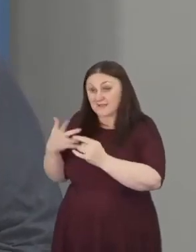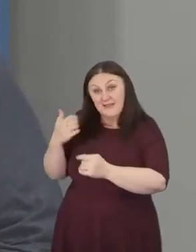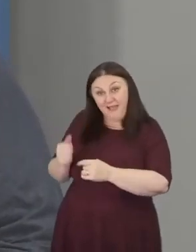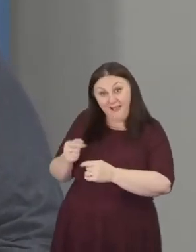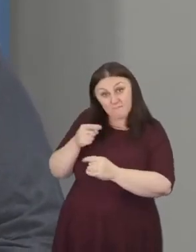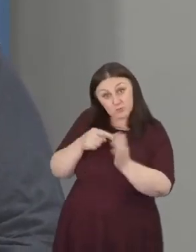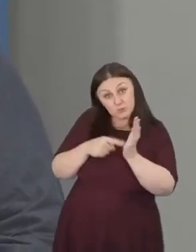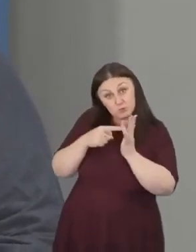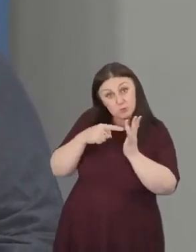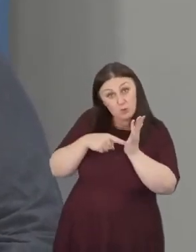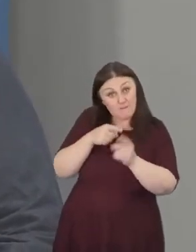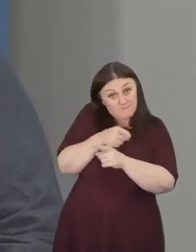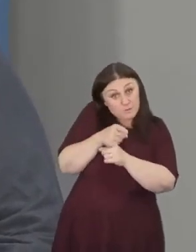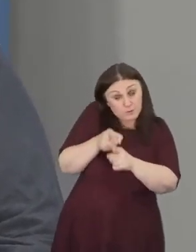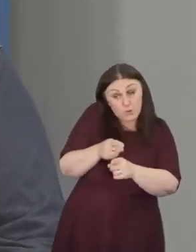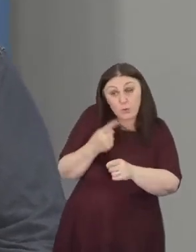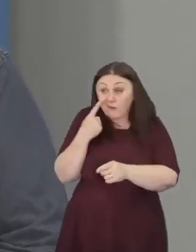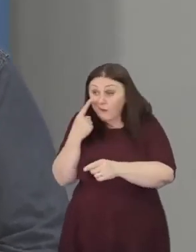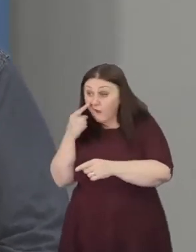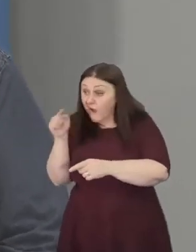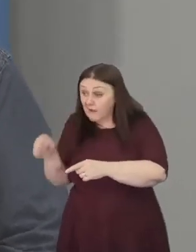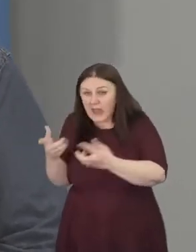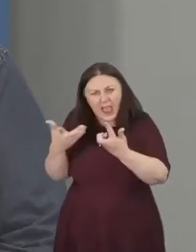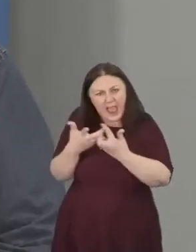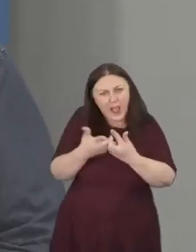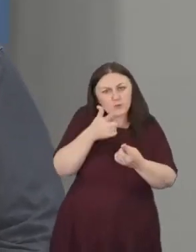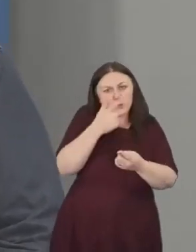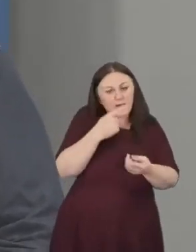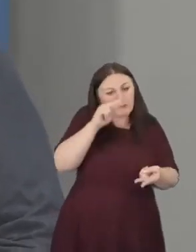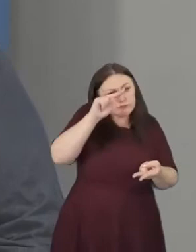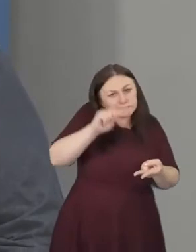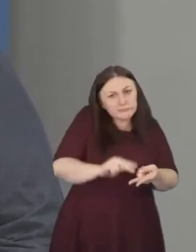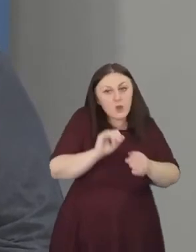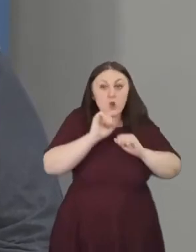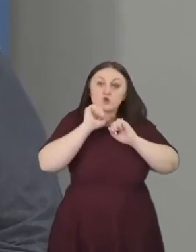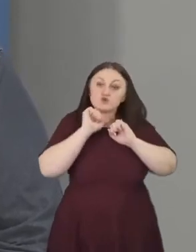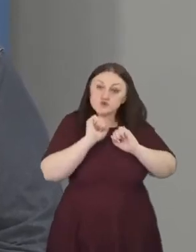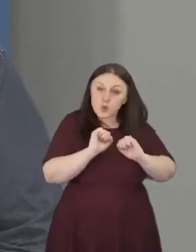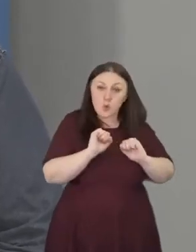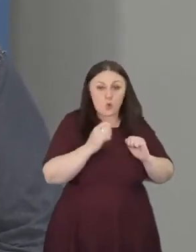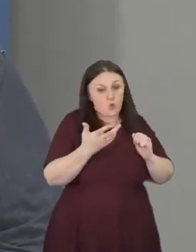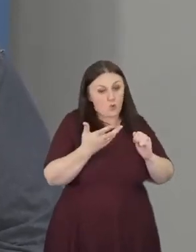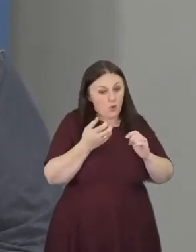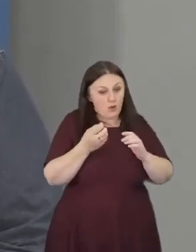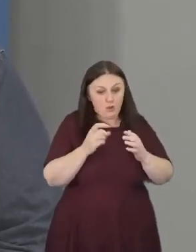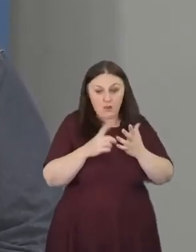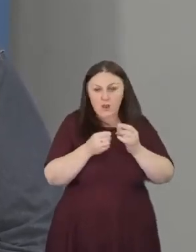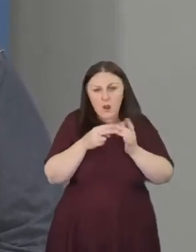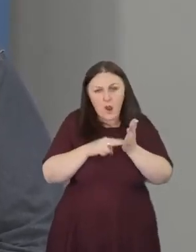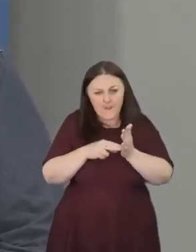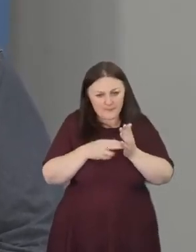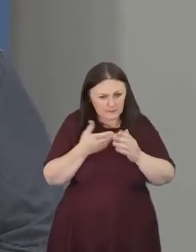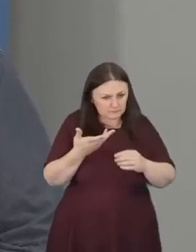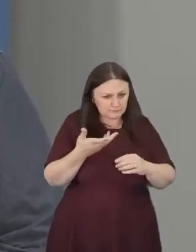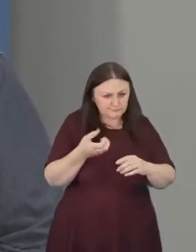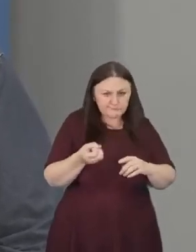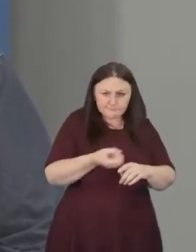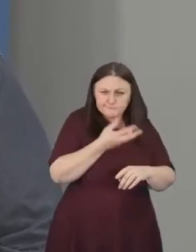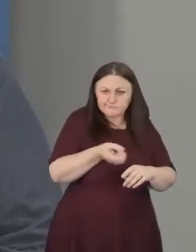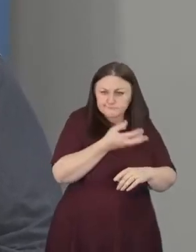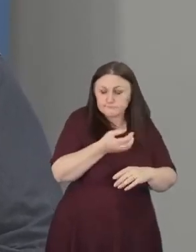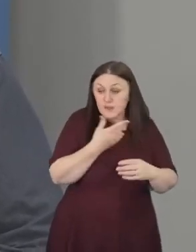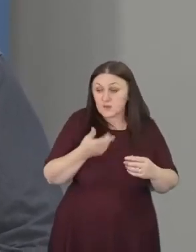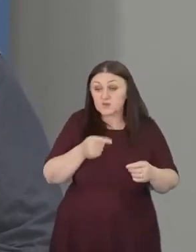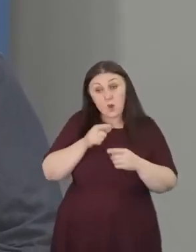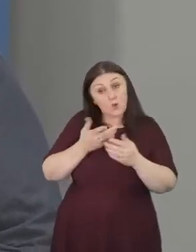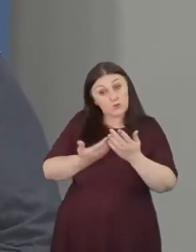as well. So I would encourage you, as an act of worship and of responsible witness, to explore that